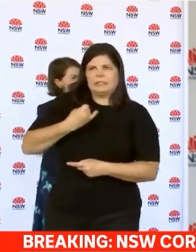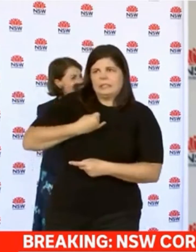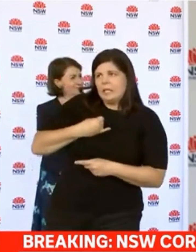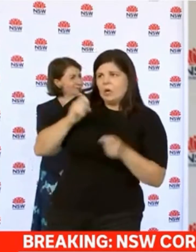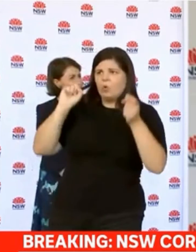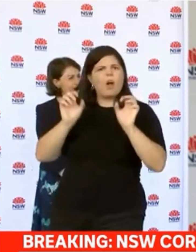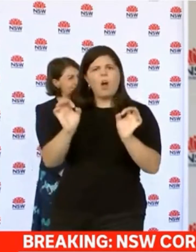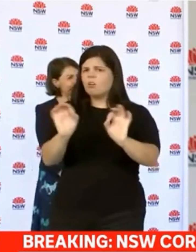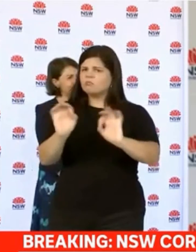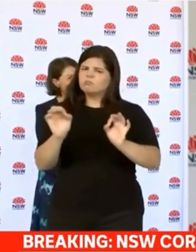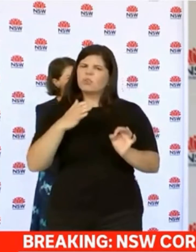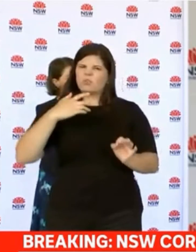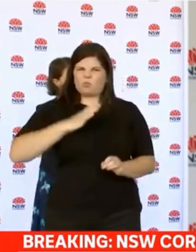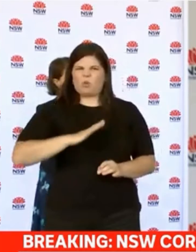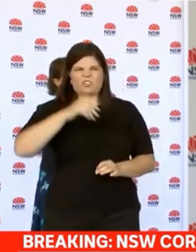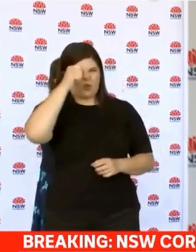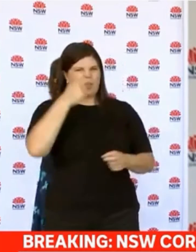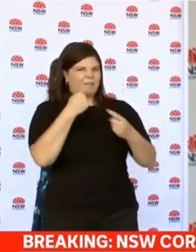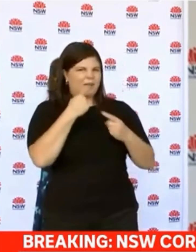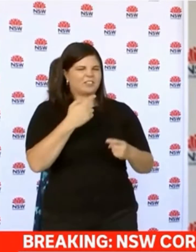preventing and would spread. Thanks very much.